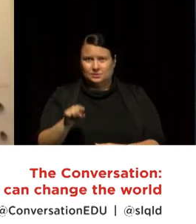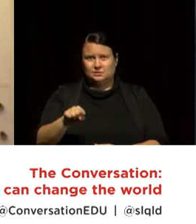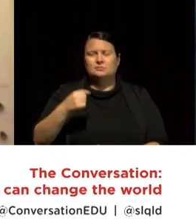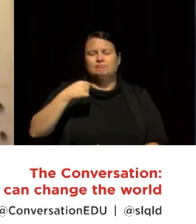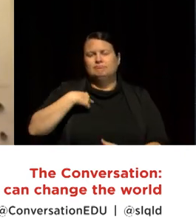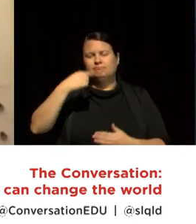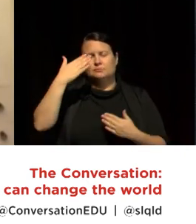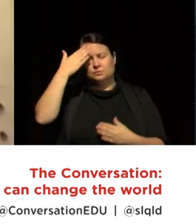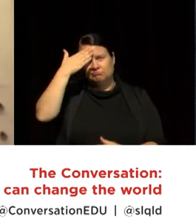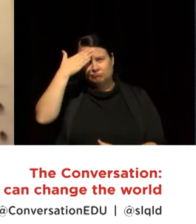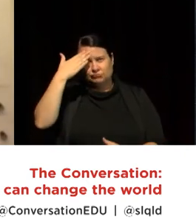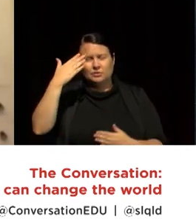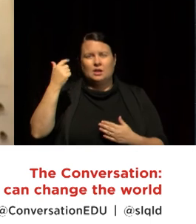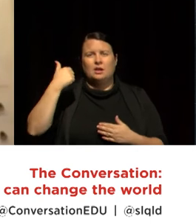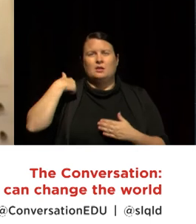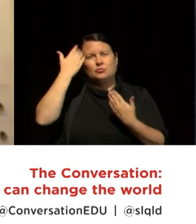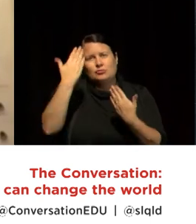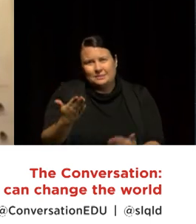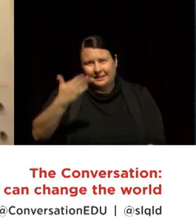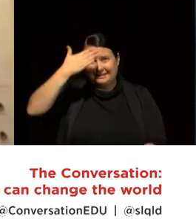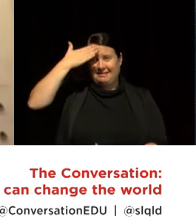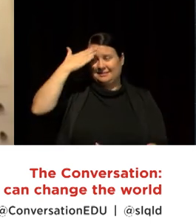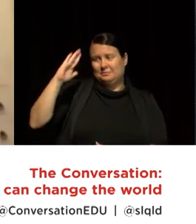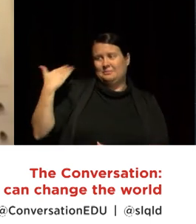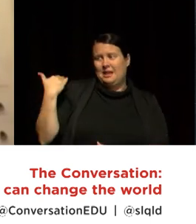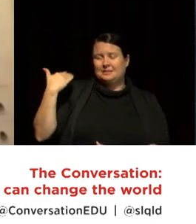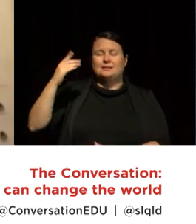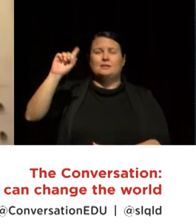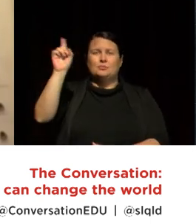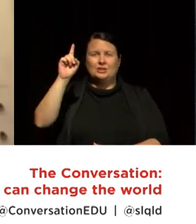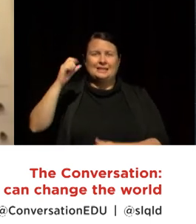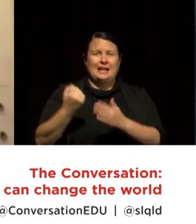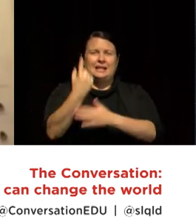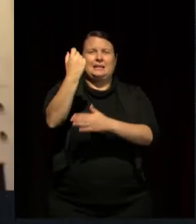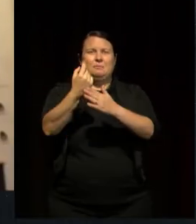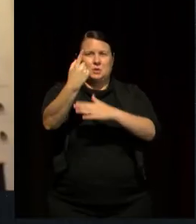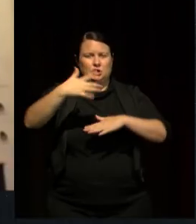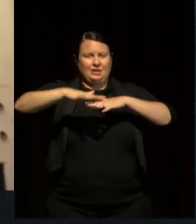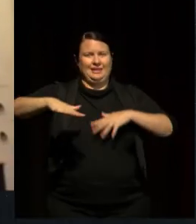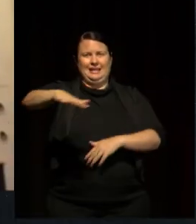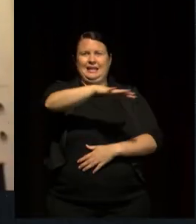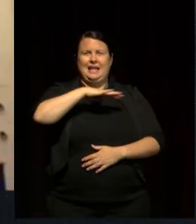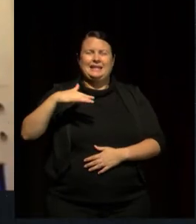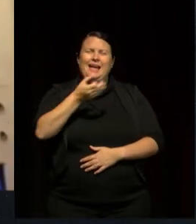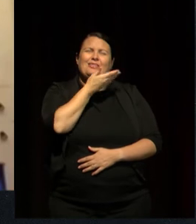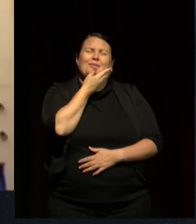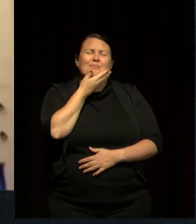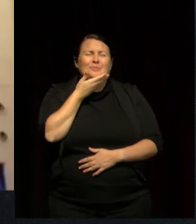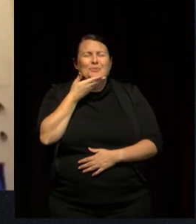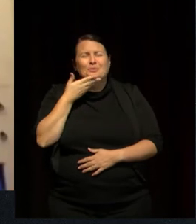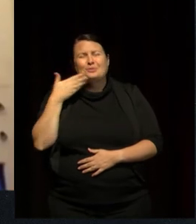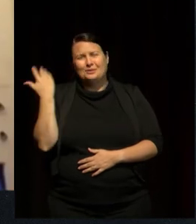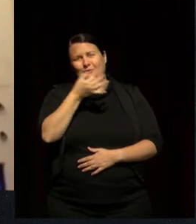local, to traditional custodians of the land, the elders past, present and emerging, those beautiful children that we're all working